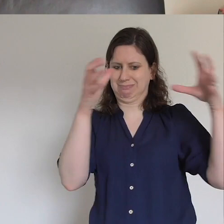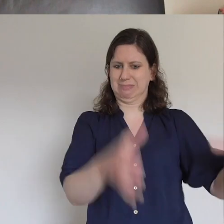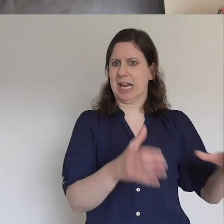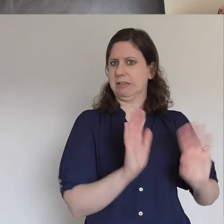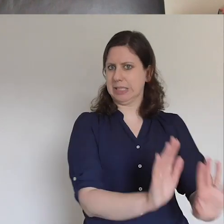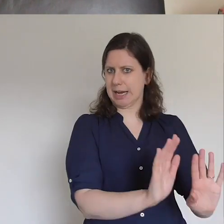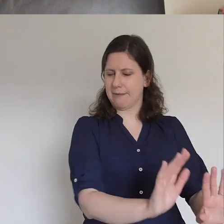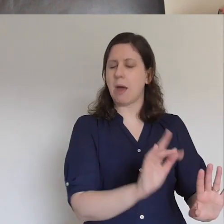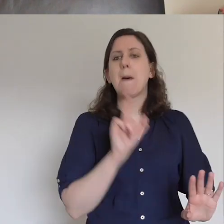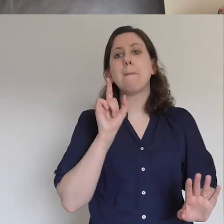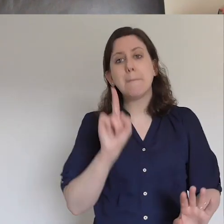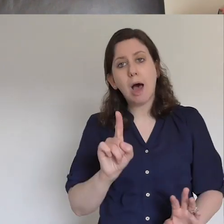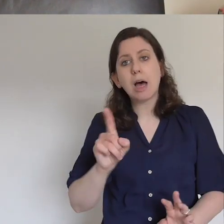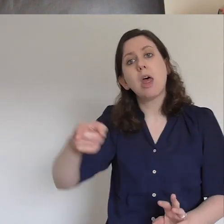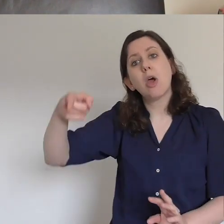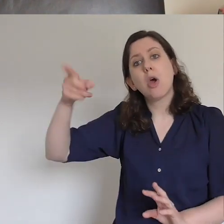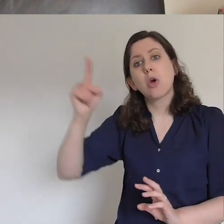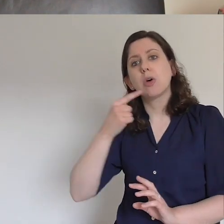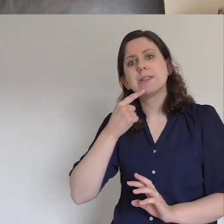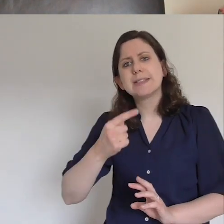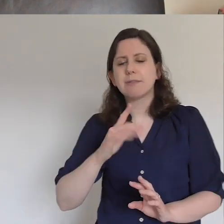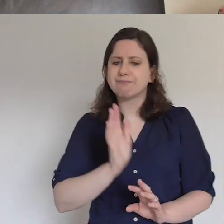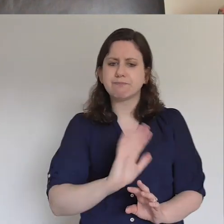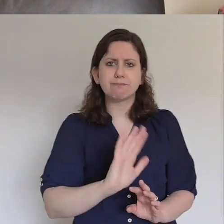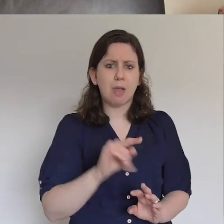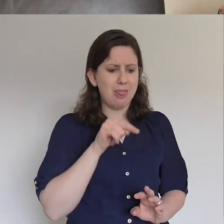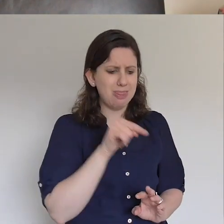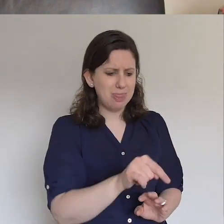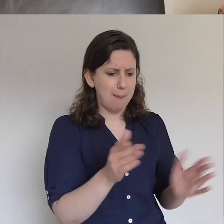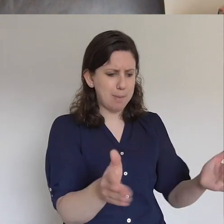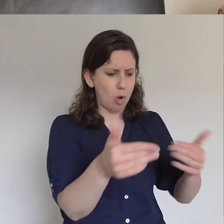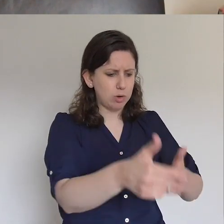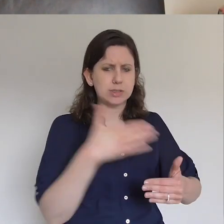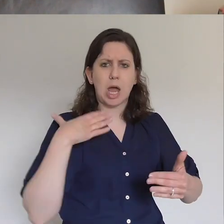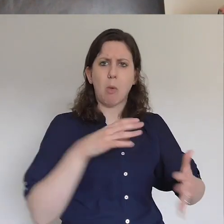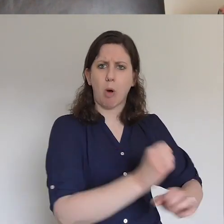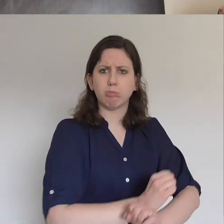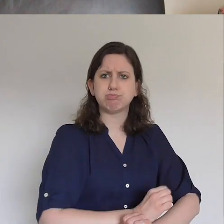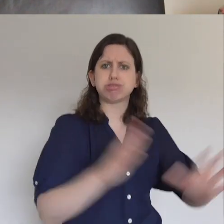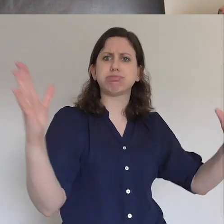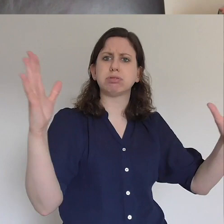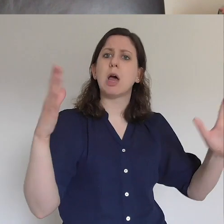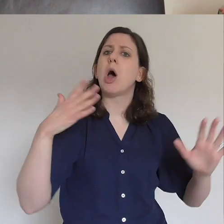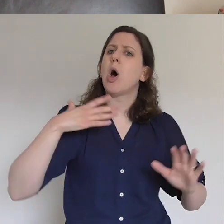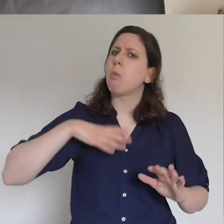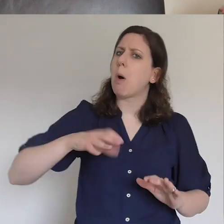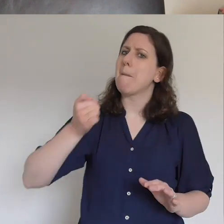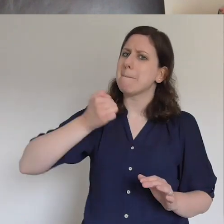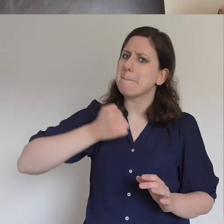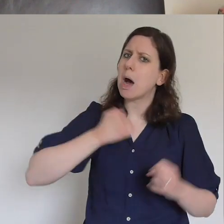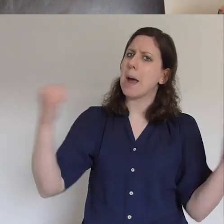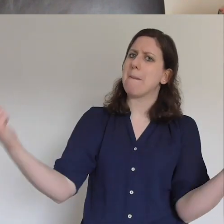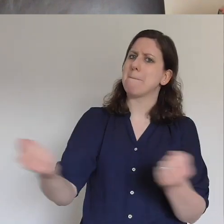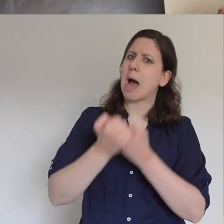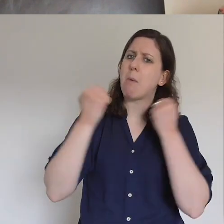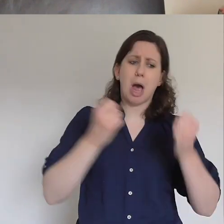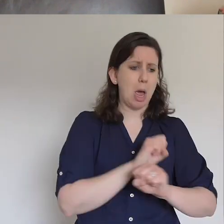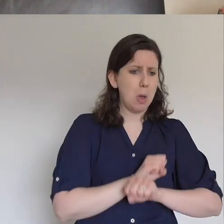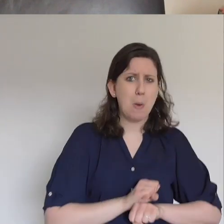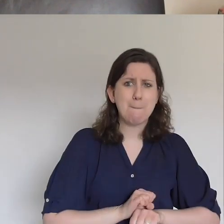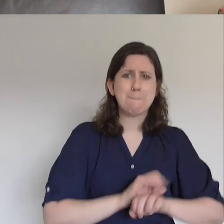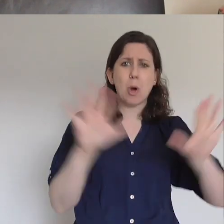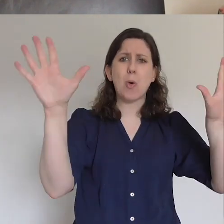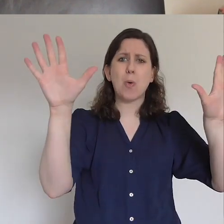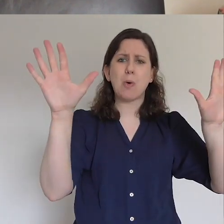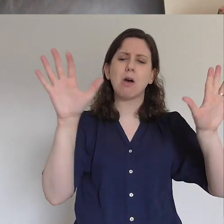your understanding is of what I'm capable of and I want to display my power. Will you give me room to display my